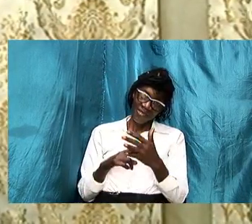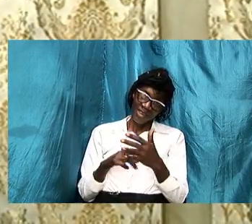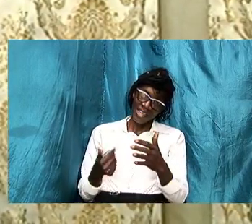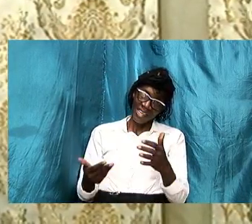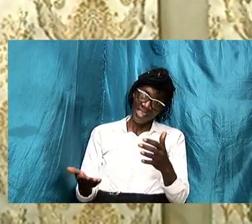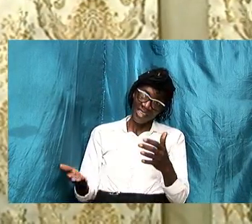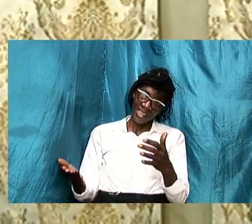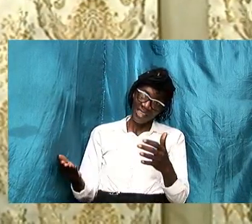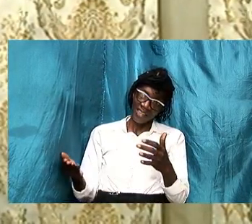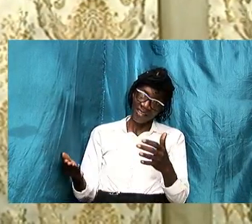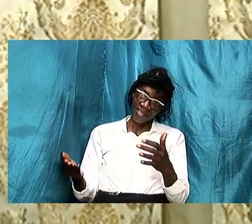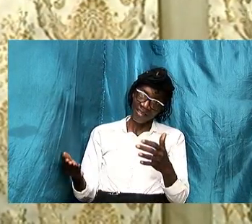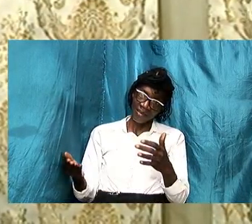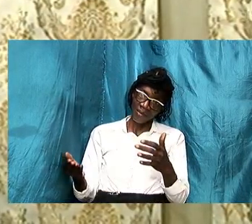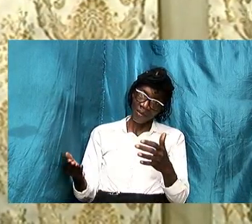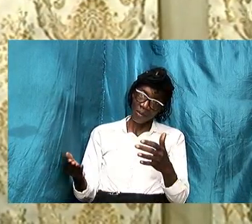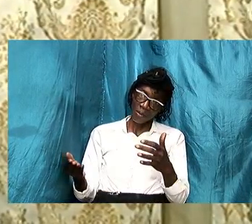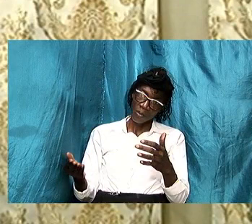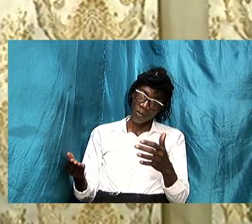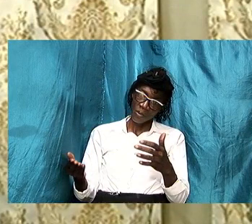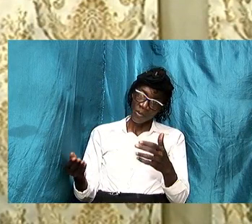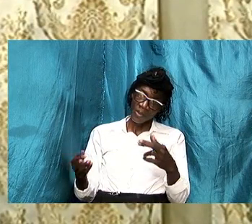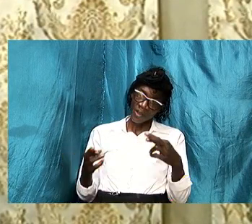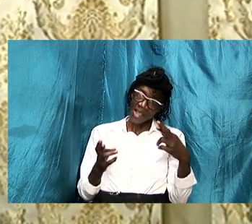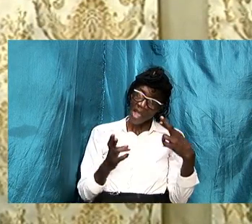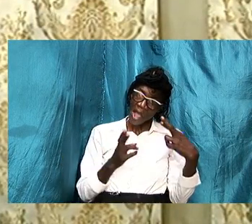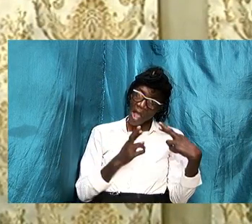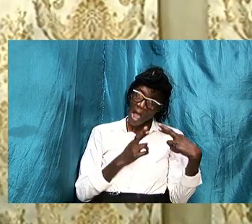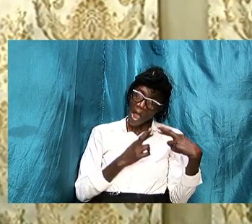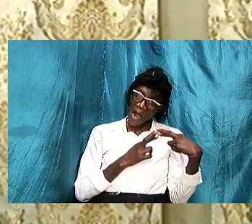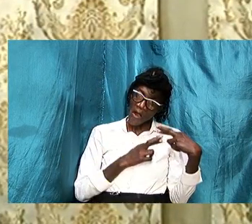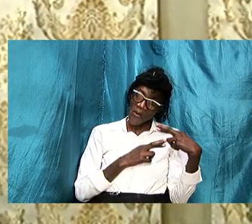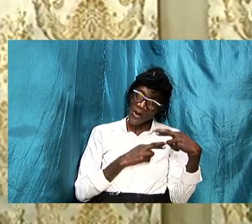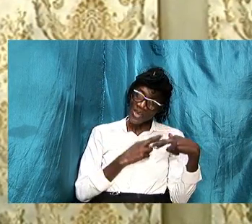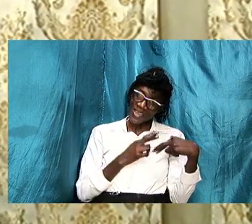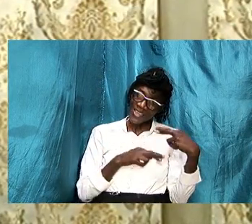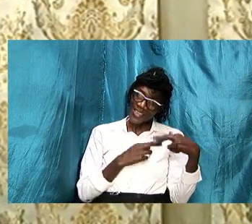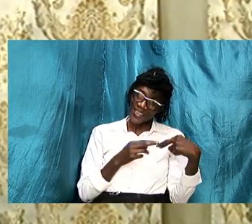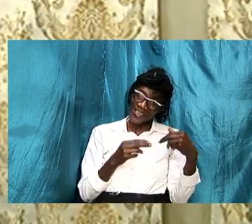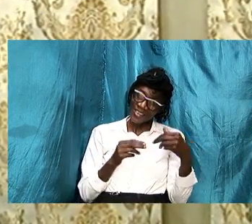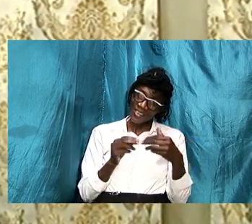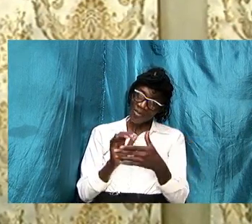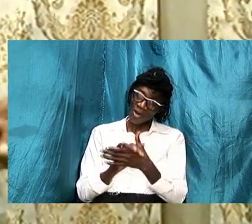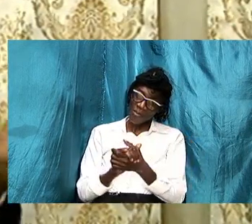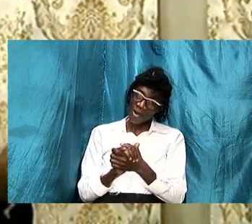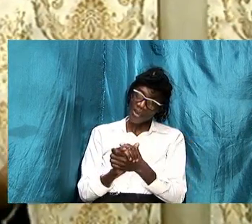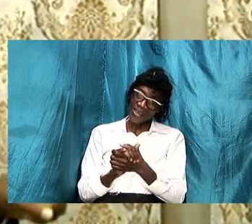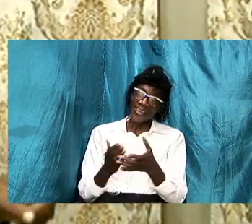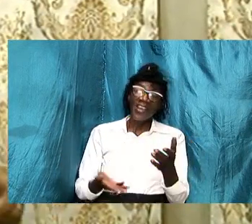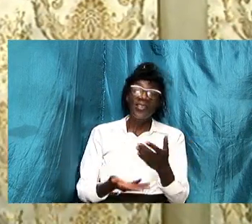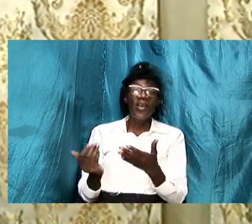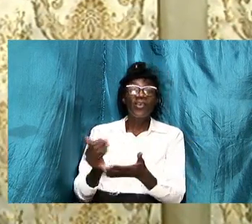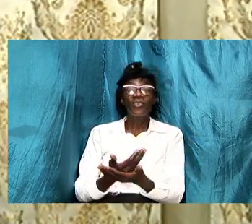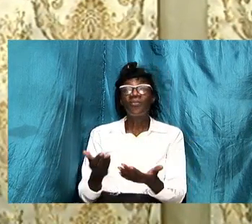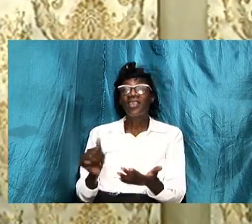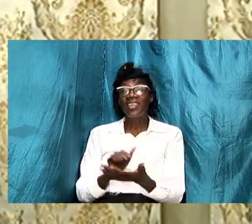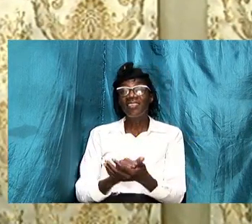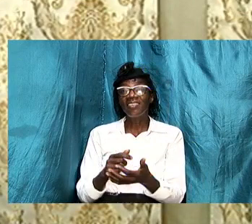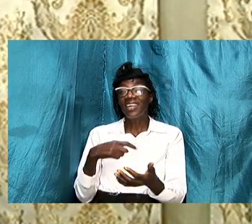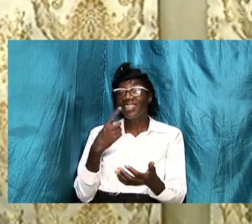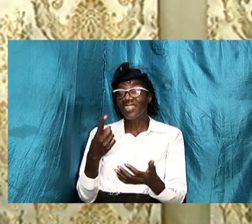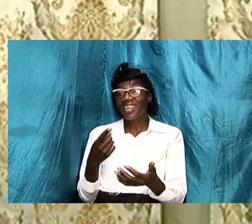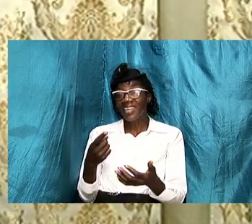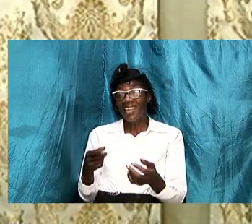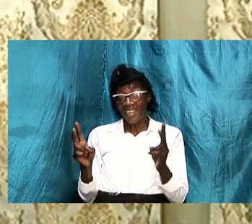in this case reflecting a relationship or a marriage there were some things that were said that was very